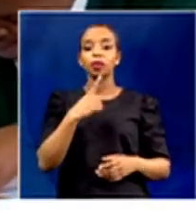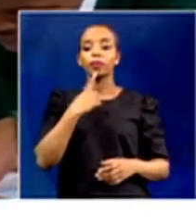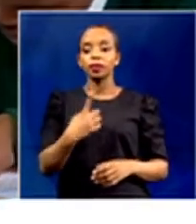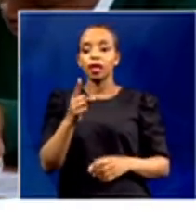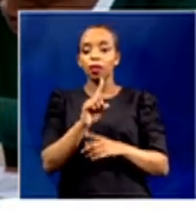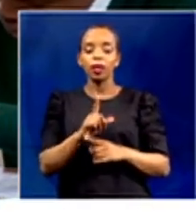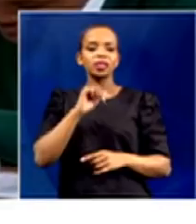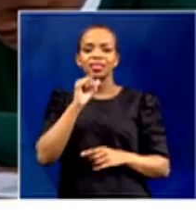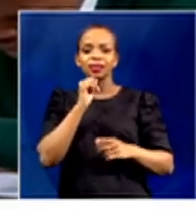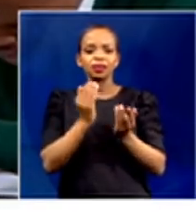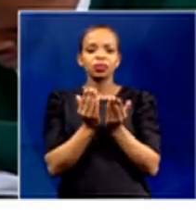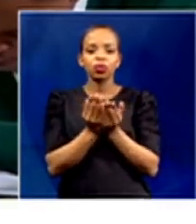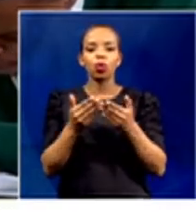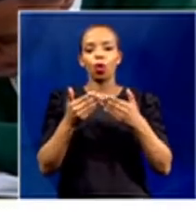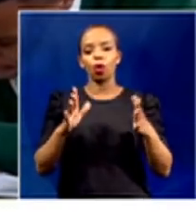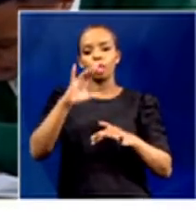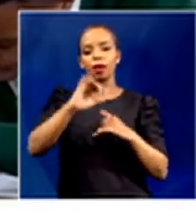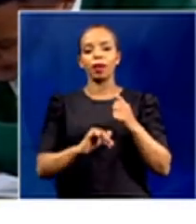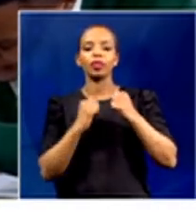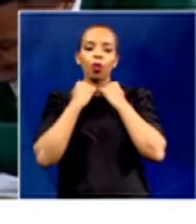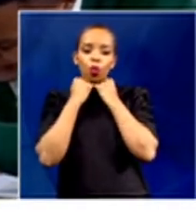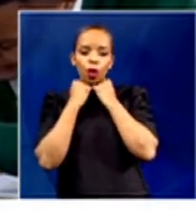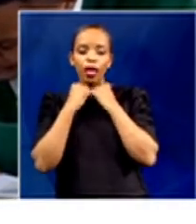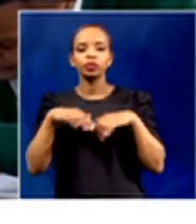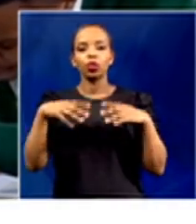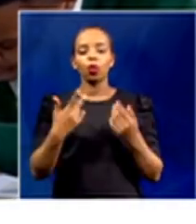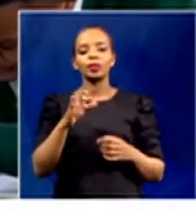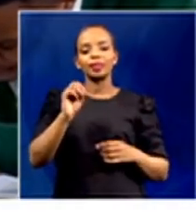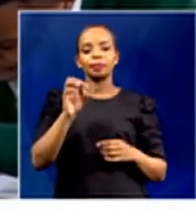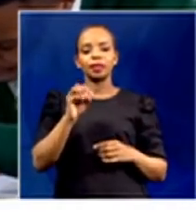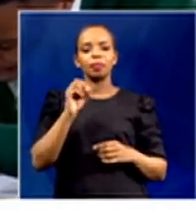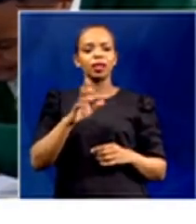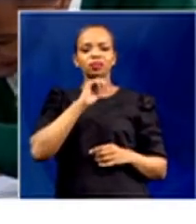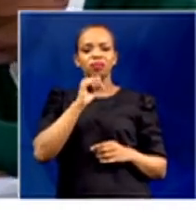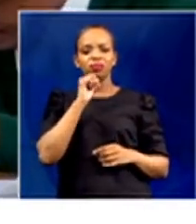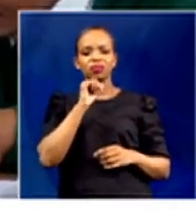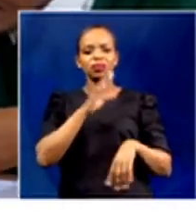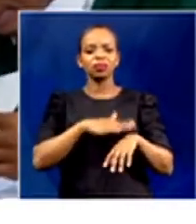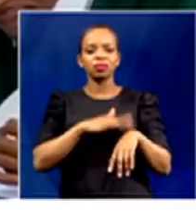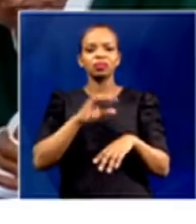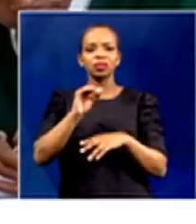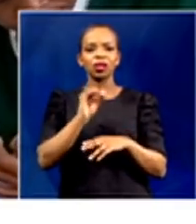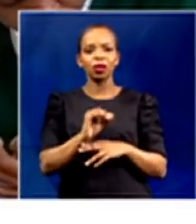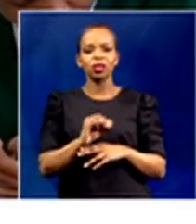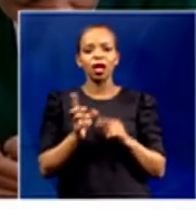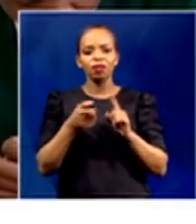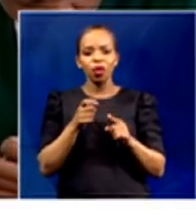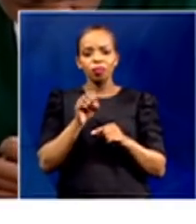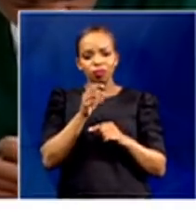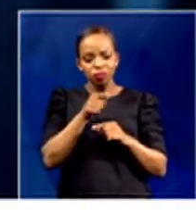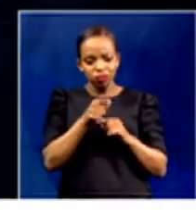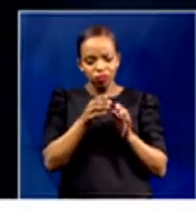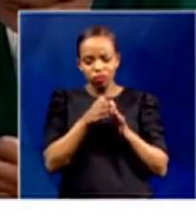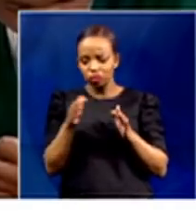schools in August, in September, you still have time left up to the end of December to add on what you would have done